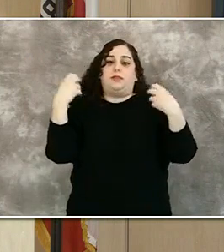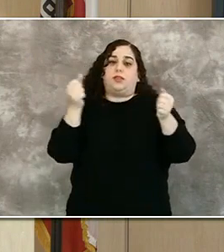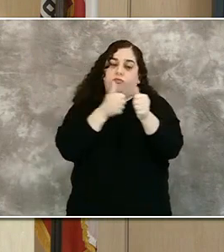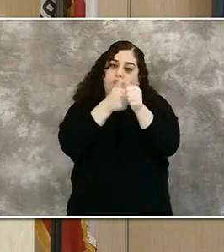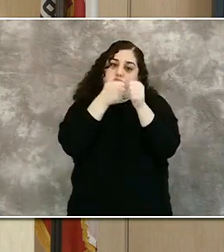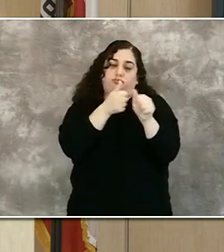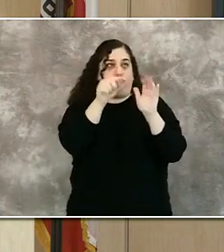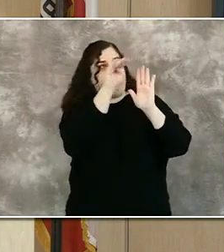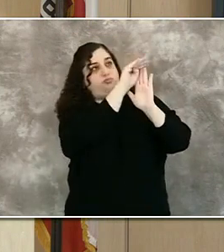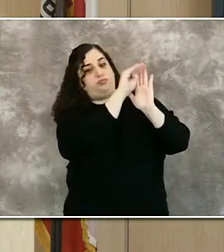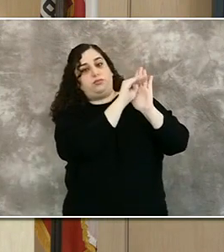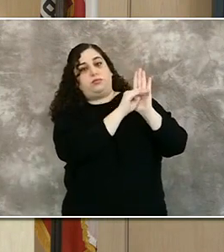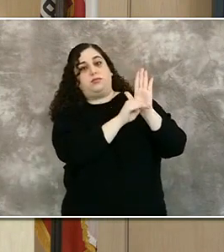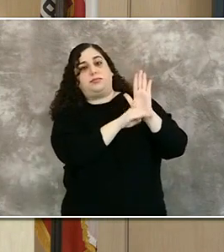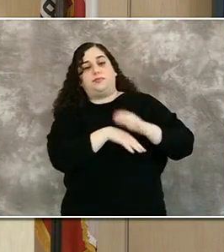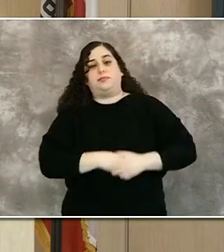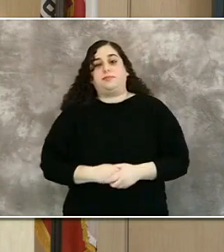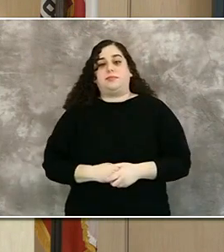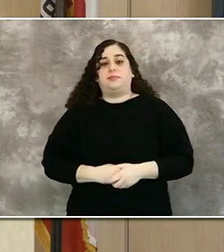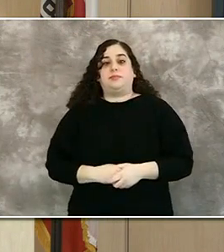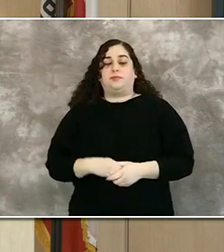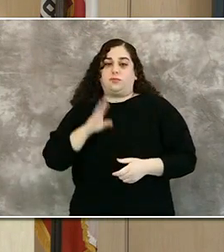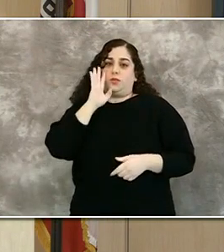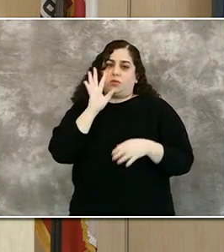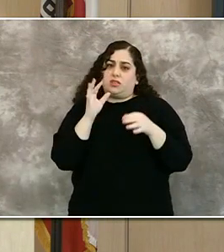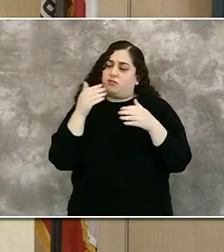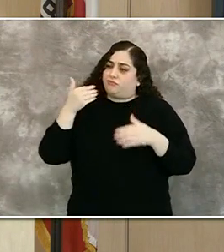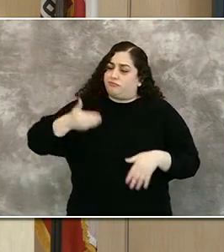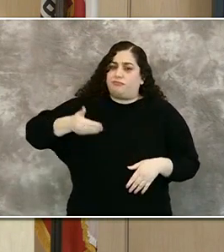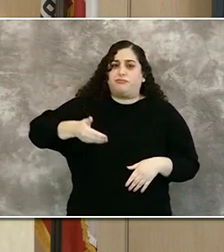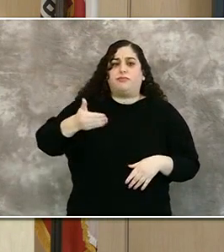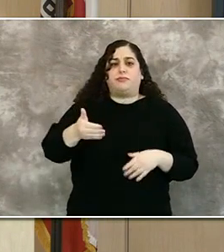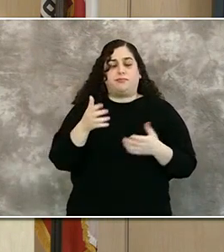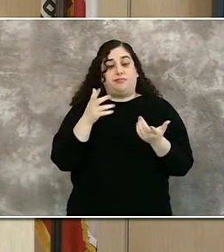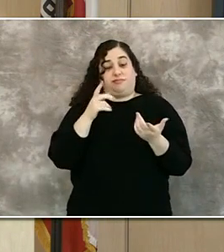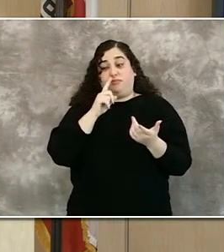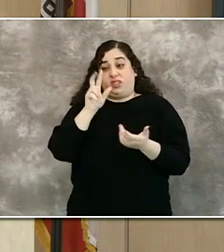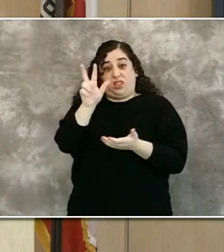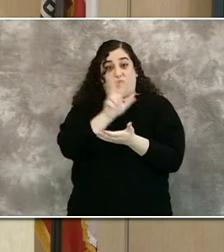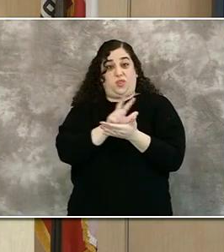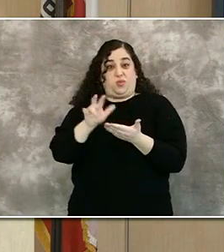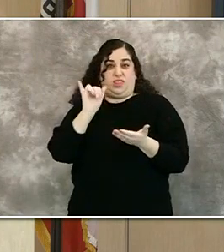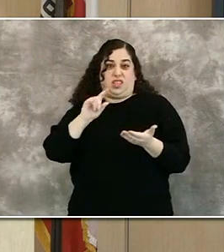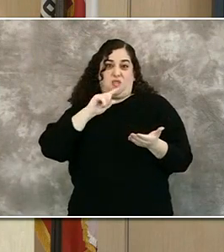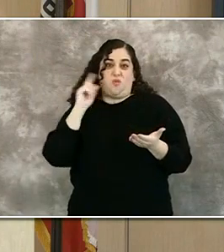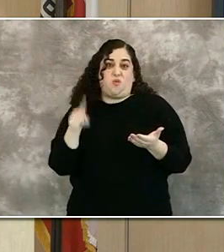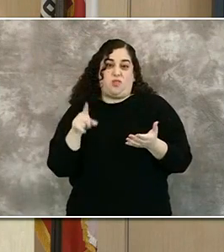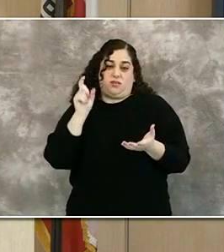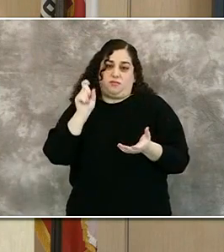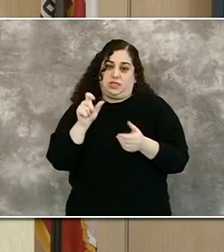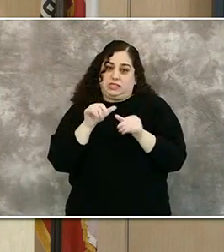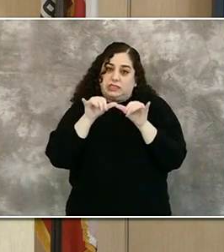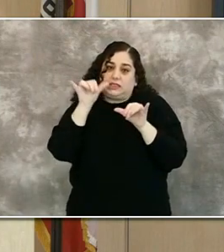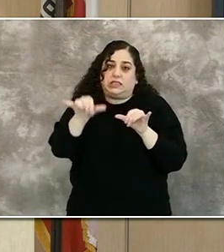The order will be in effect for at least three weeks and after that period we may go back to the purple tier restrictions